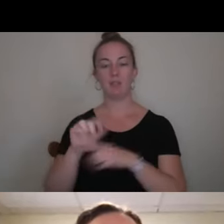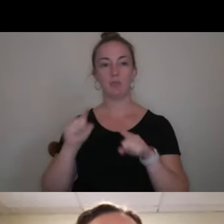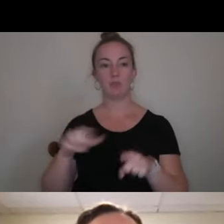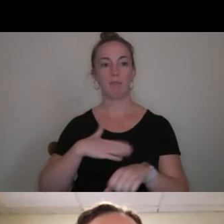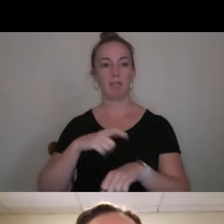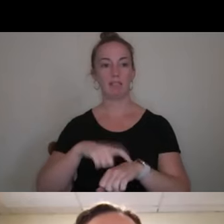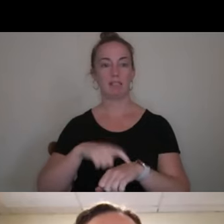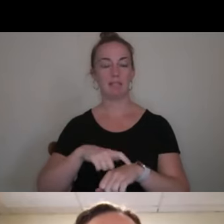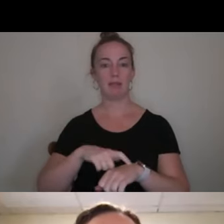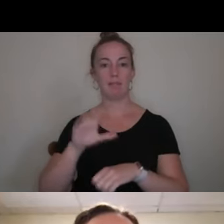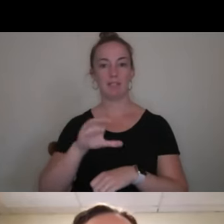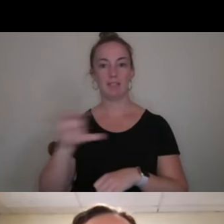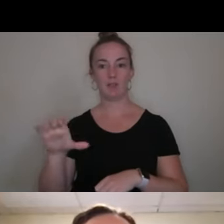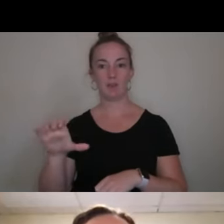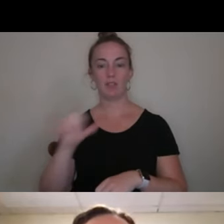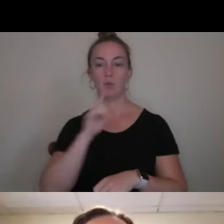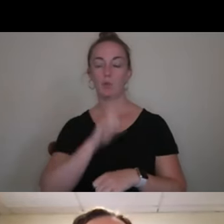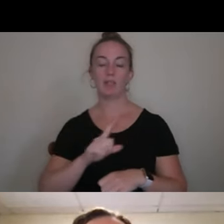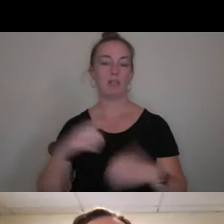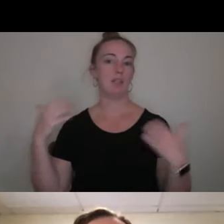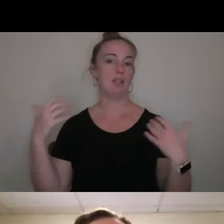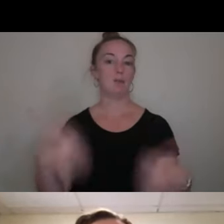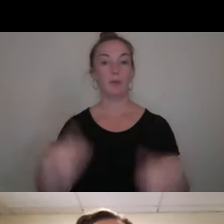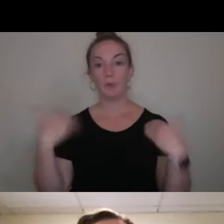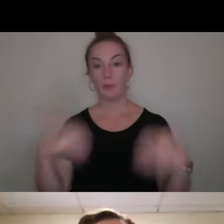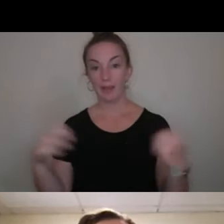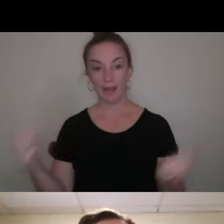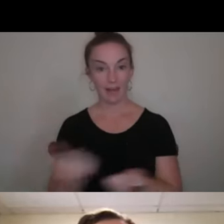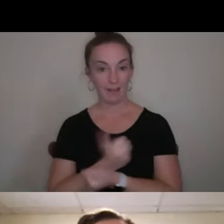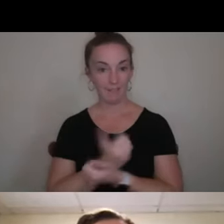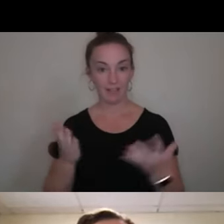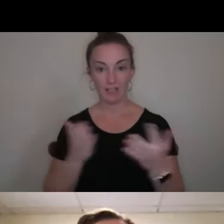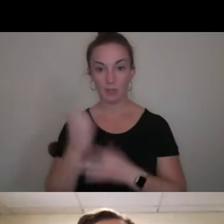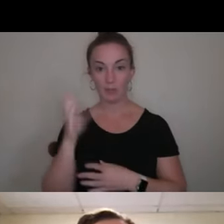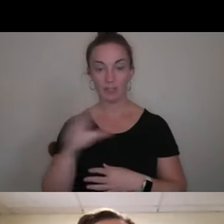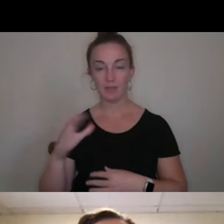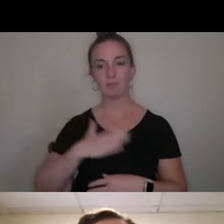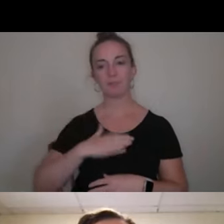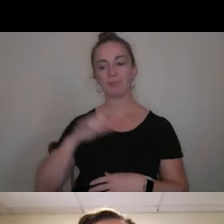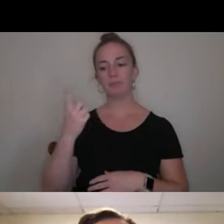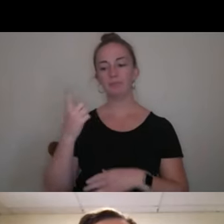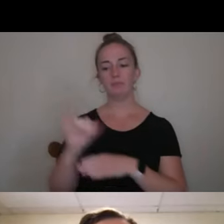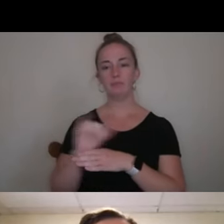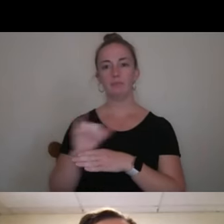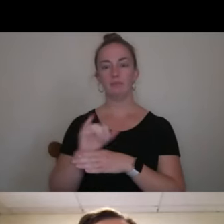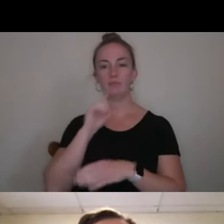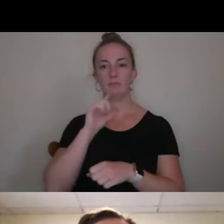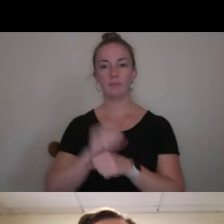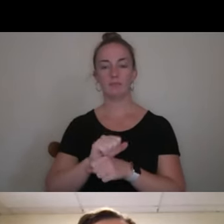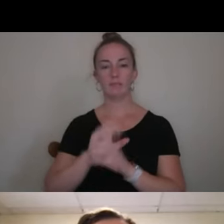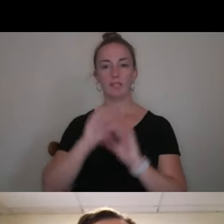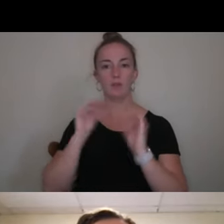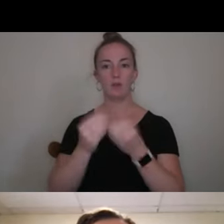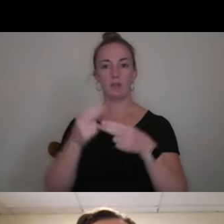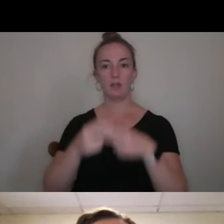at Center, and it has totally been everything through Center. So my first internship that I got actually was at an organization